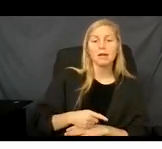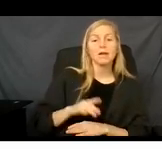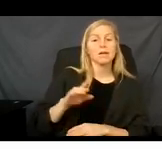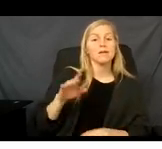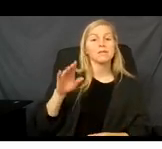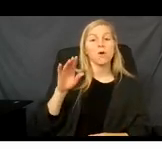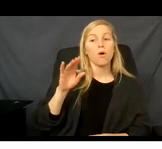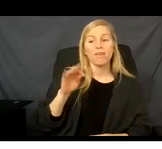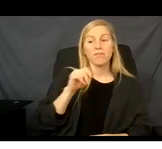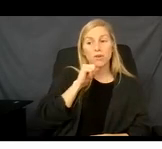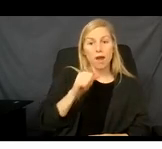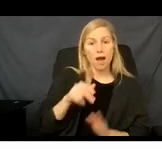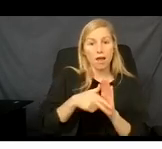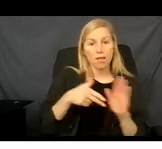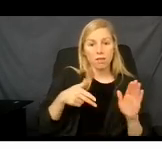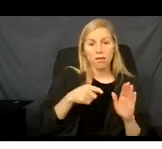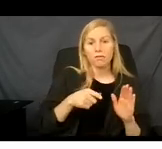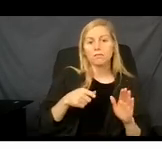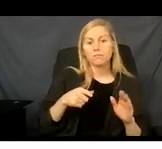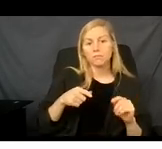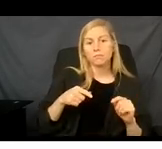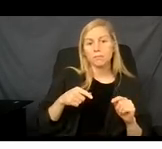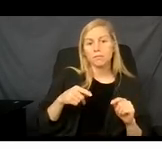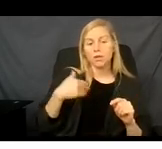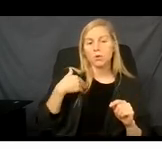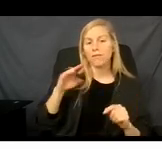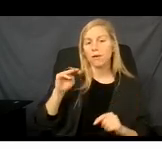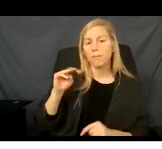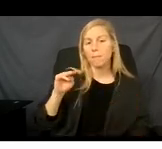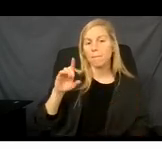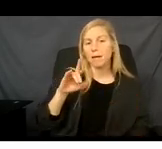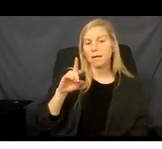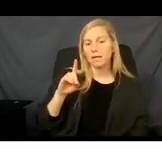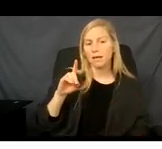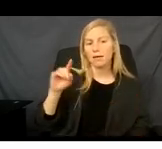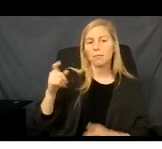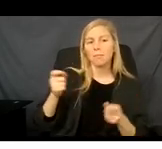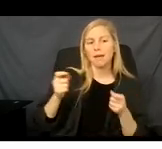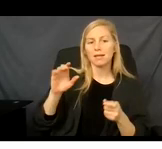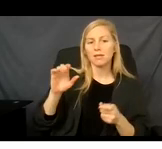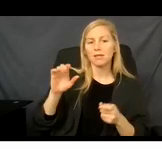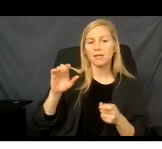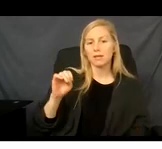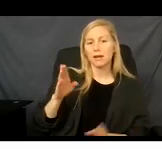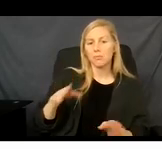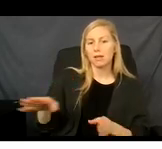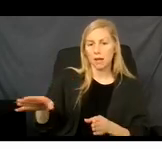you have Medicaid managed care plan. At the time you are selecting